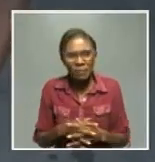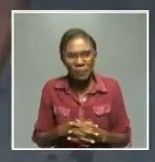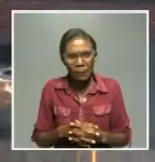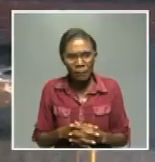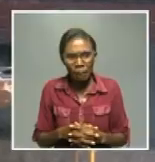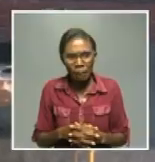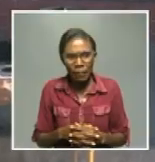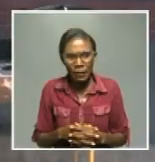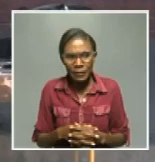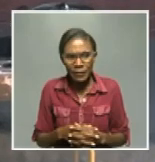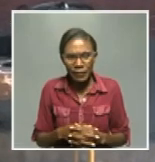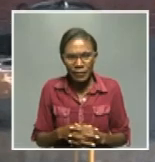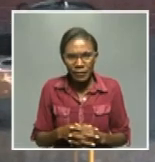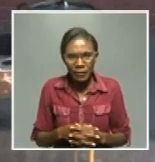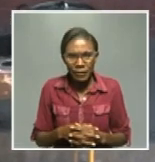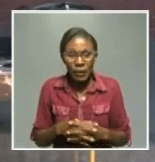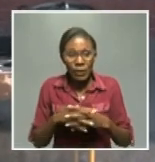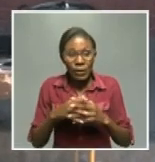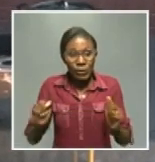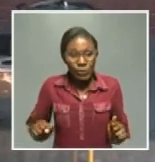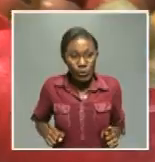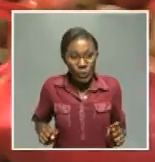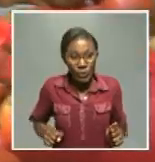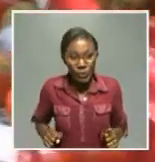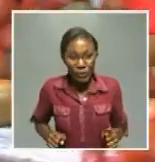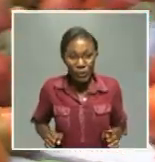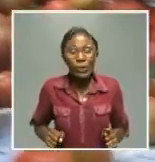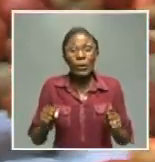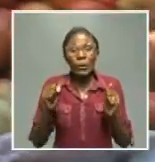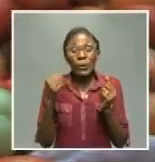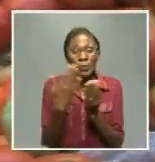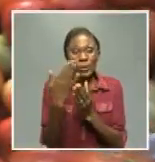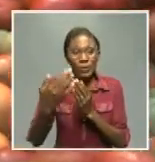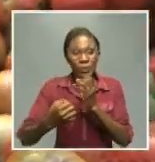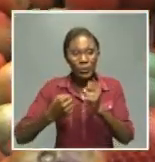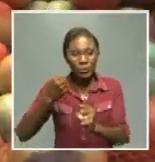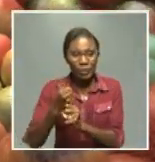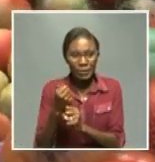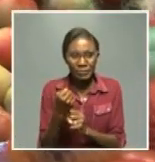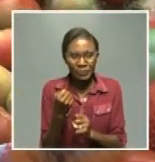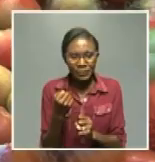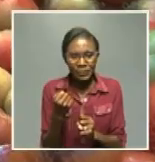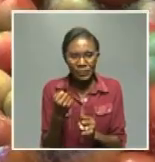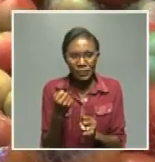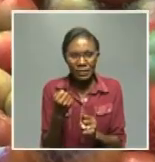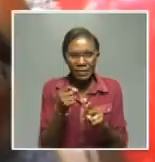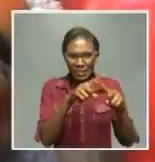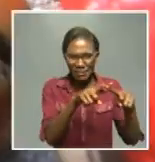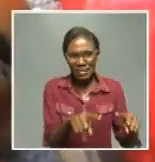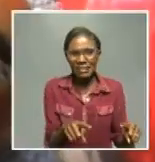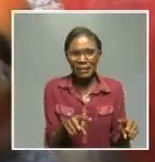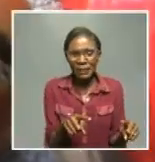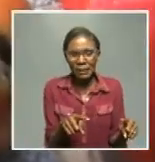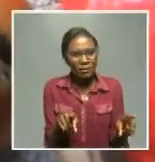yes in fact in katimamlilo new year celebration is very much different from